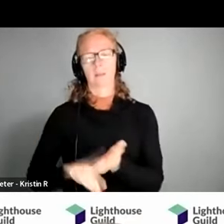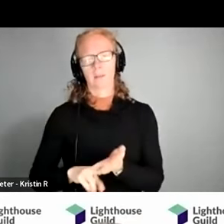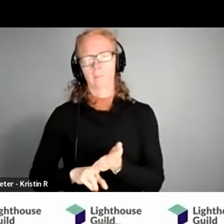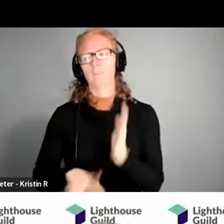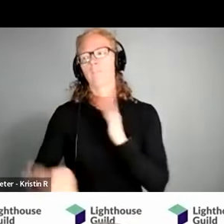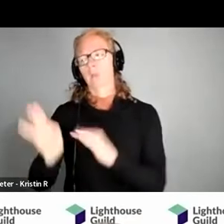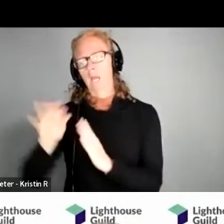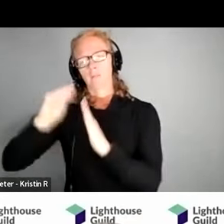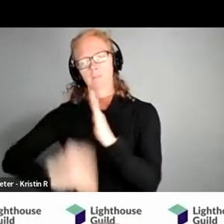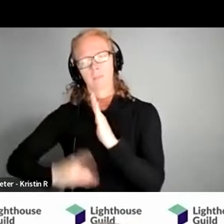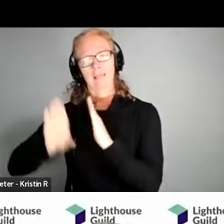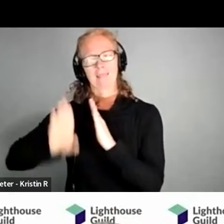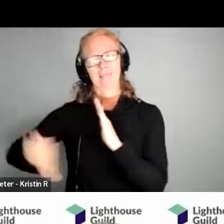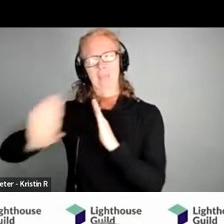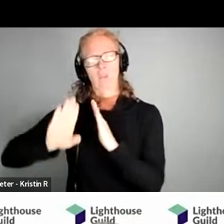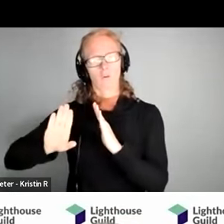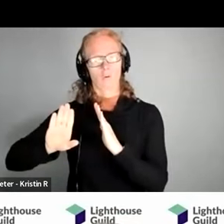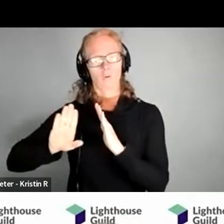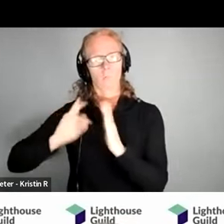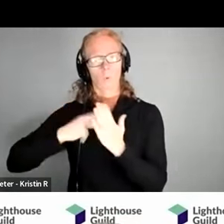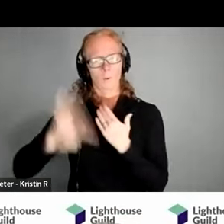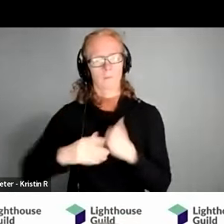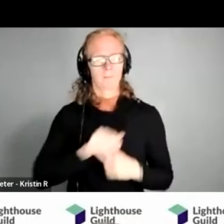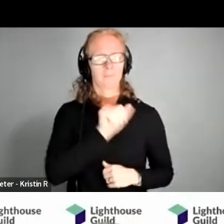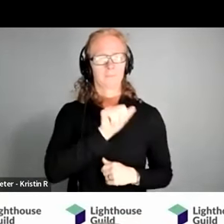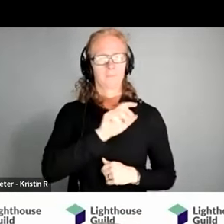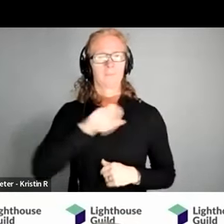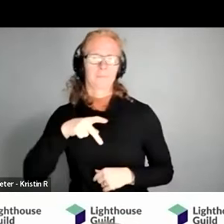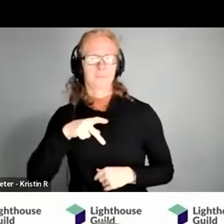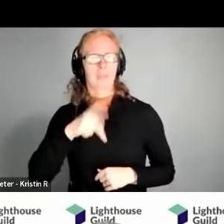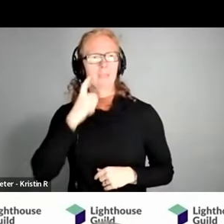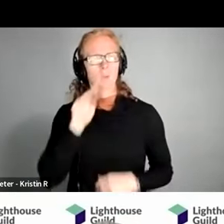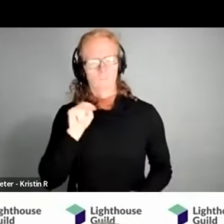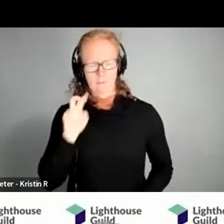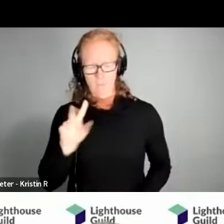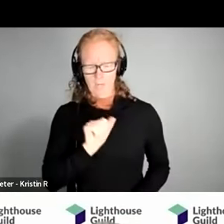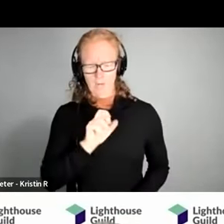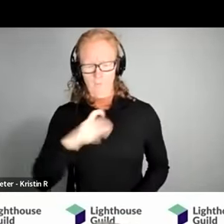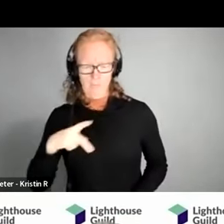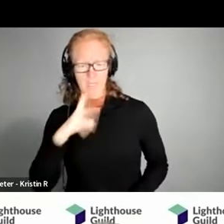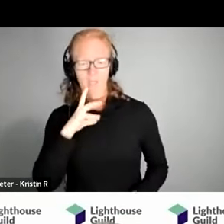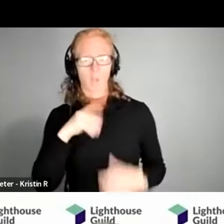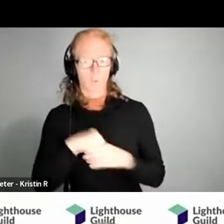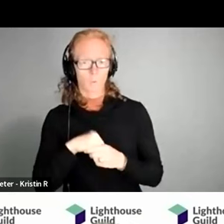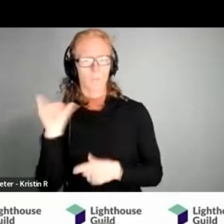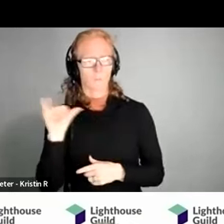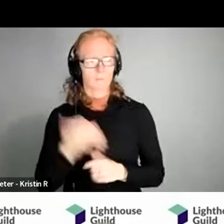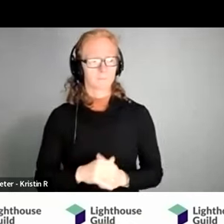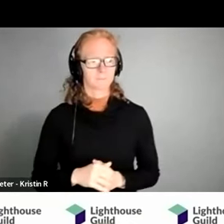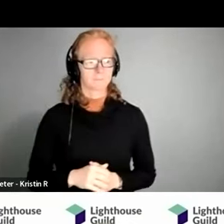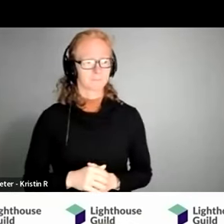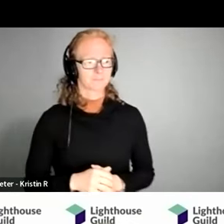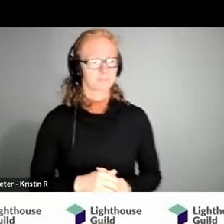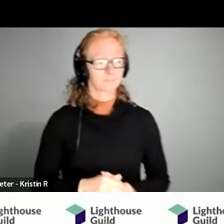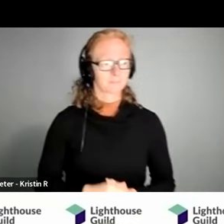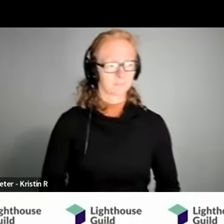through some of third parties um an aarp recently in november actually joined with a third party uh so